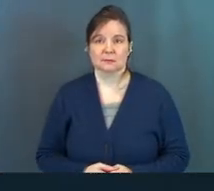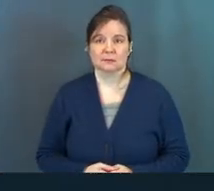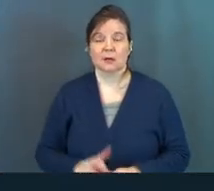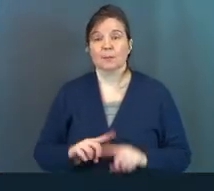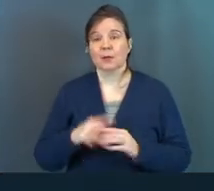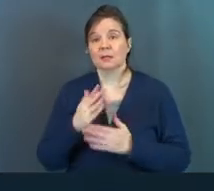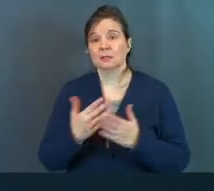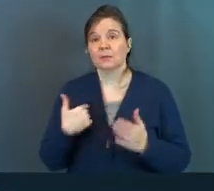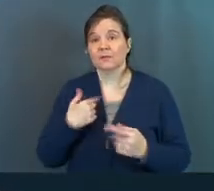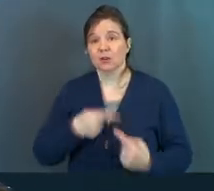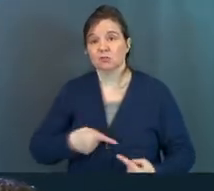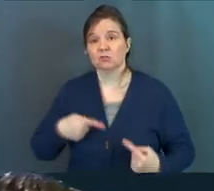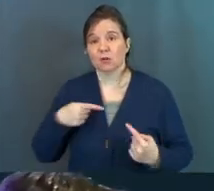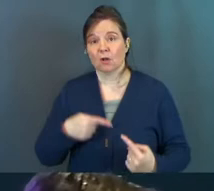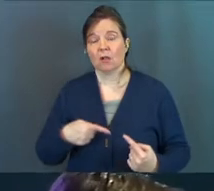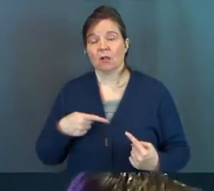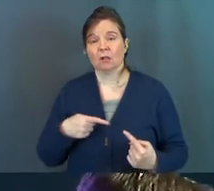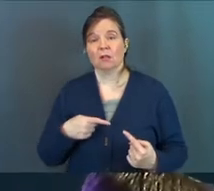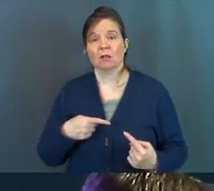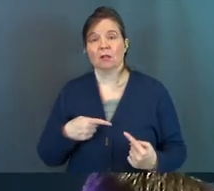But some of us struggle.